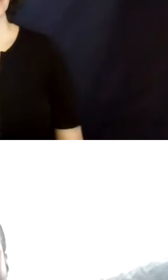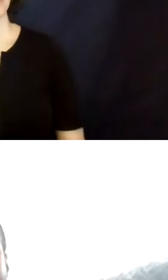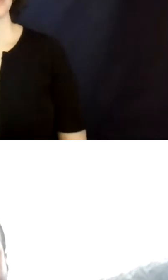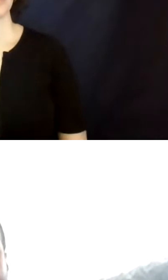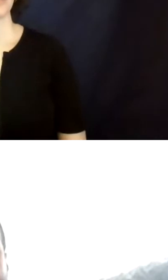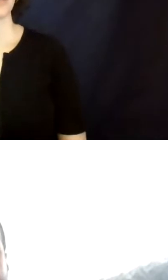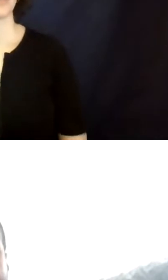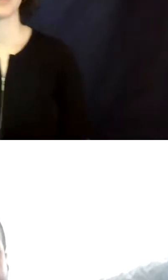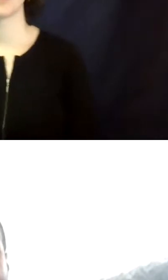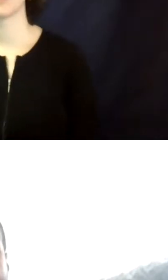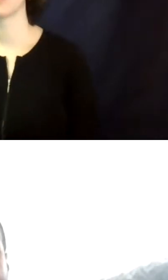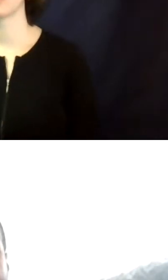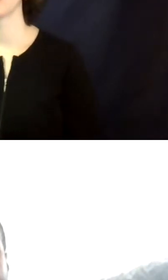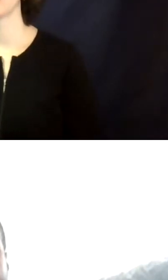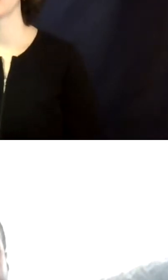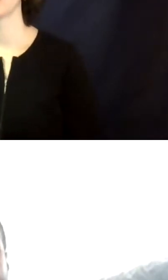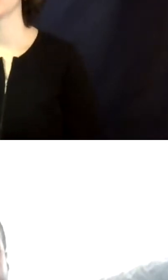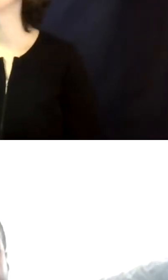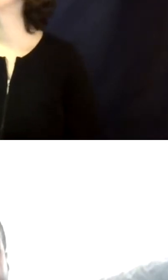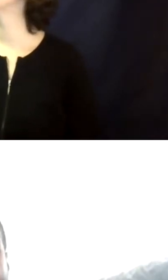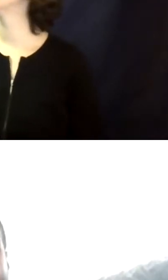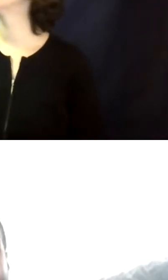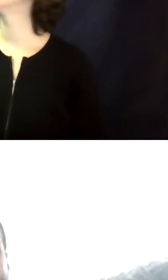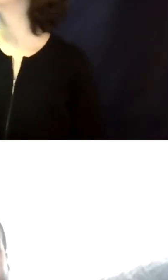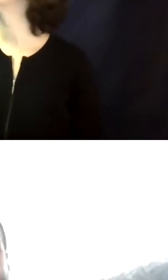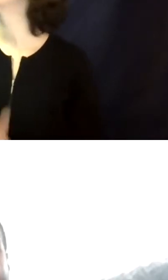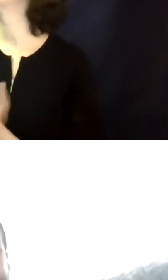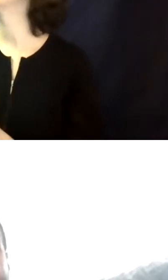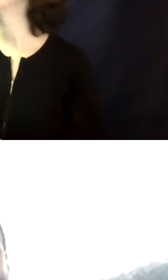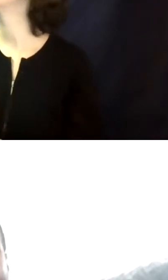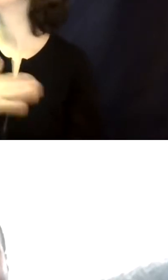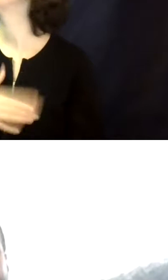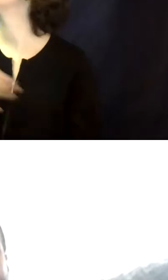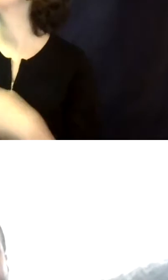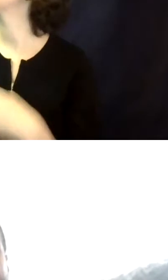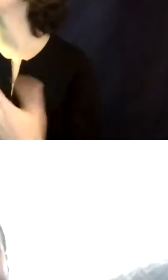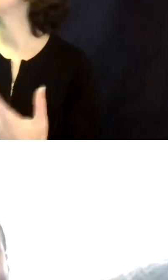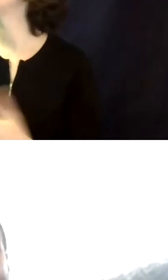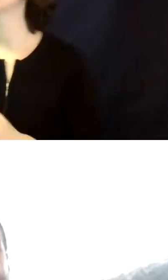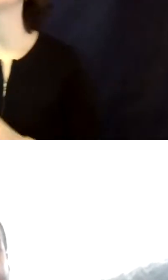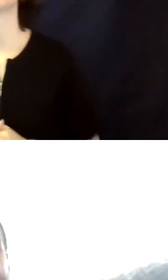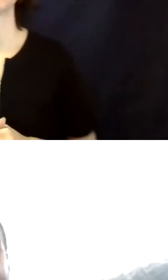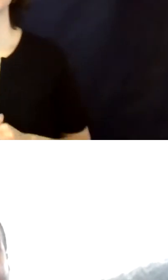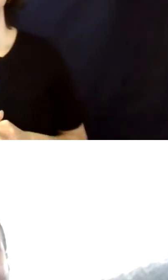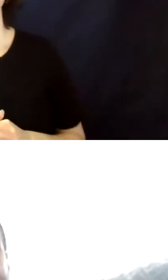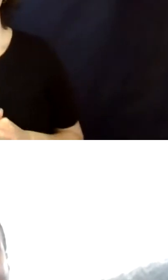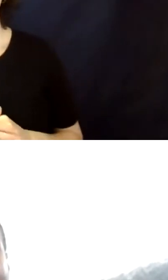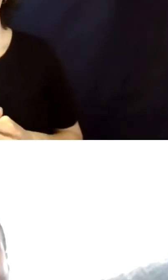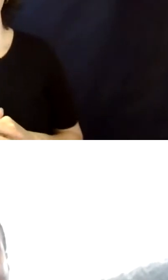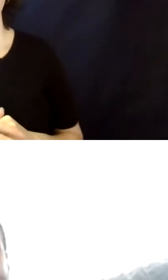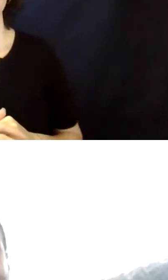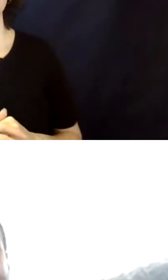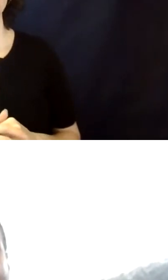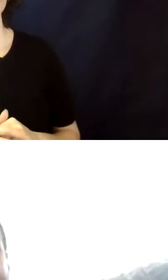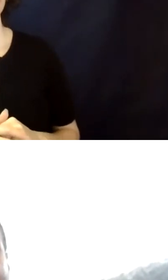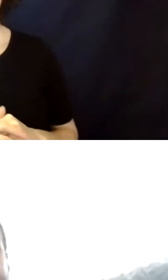Can you, um, ask the, say the question again, Jamar? Sure. Explain further the use of supported